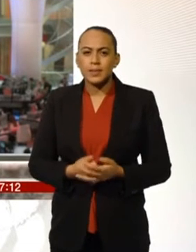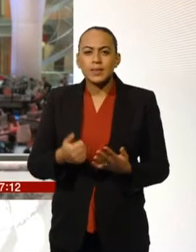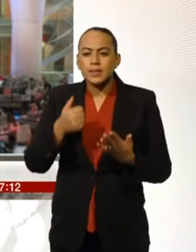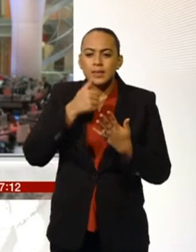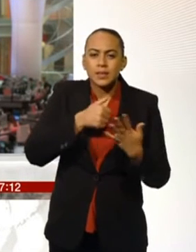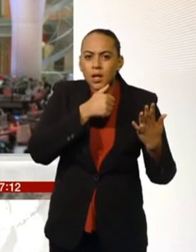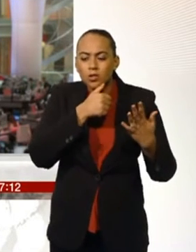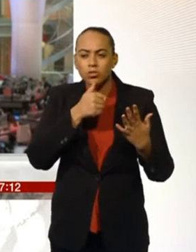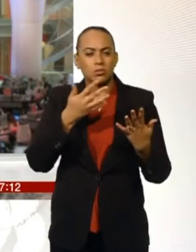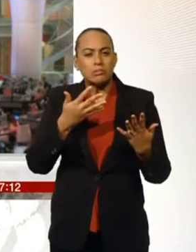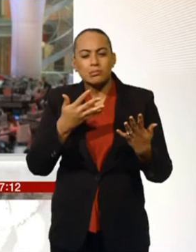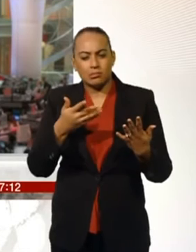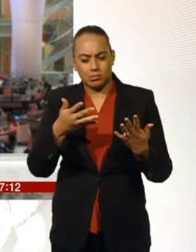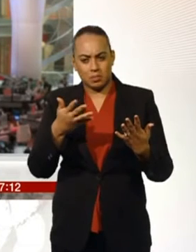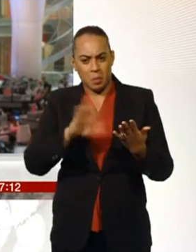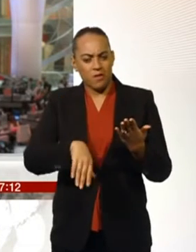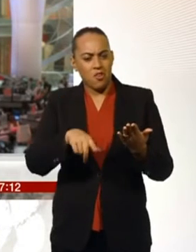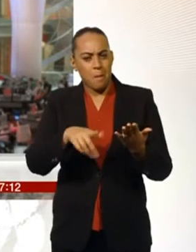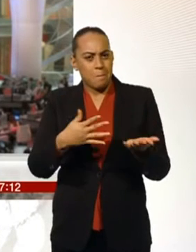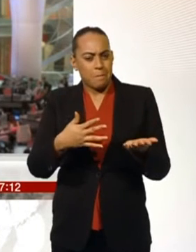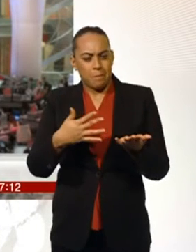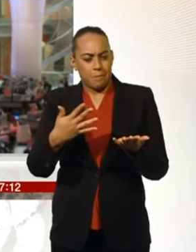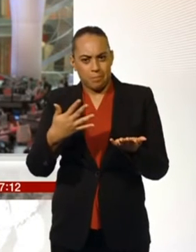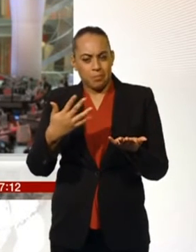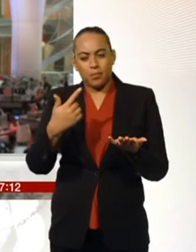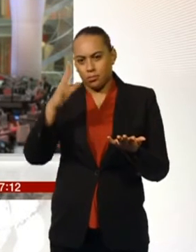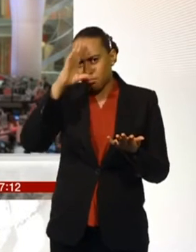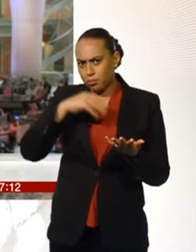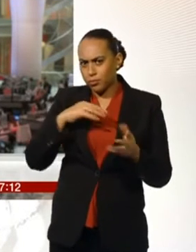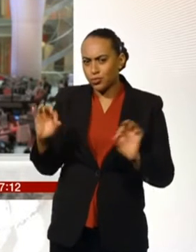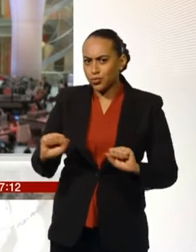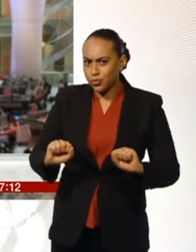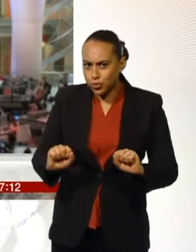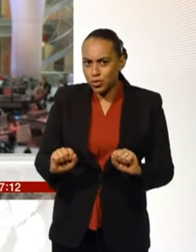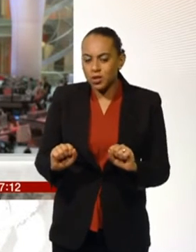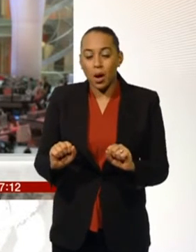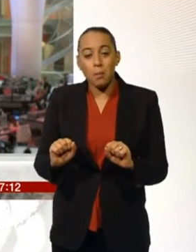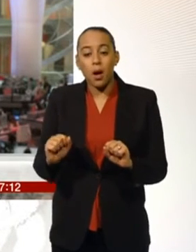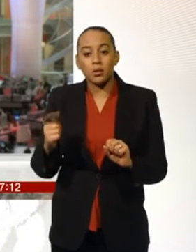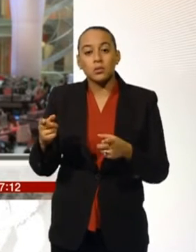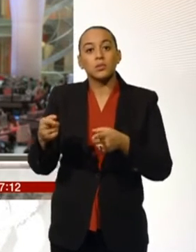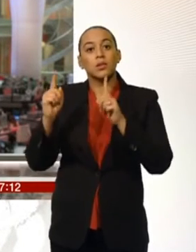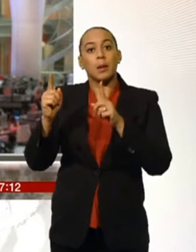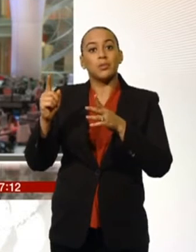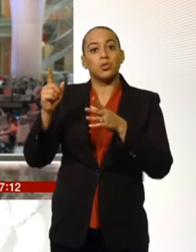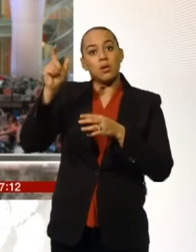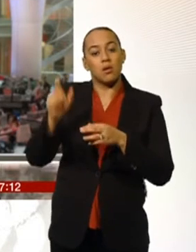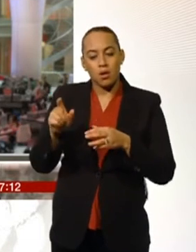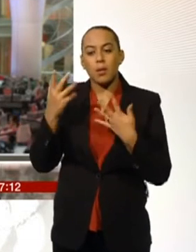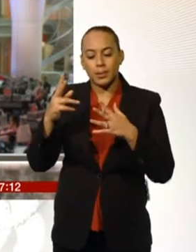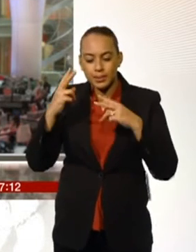We haven't actually been told that yet. But clearly our Commissioner has had a good opportunity to look at the numbers required